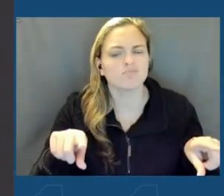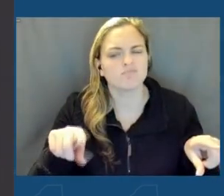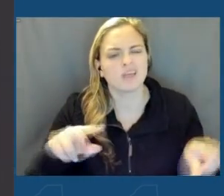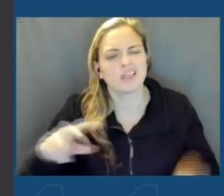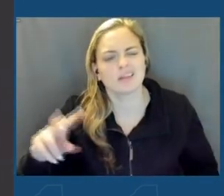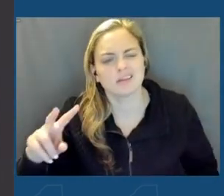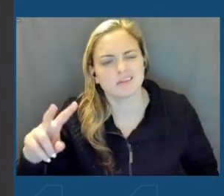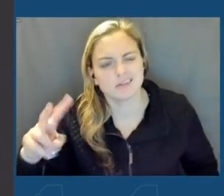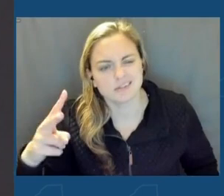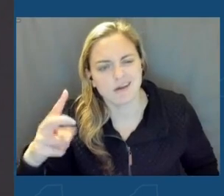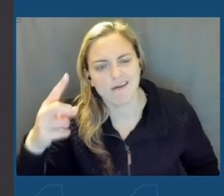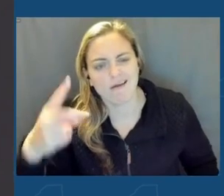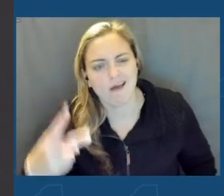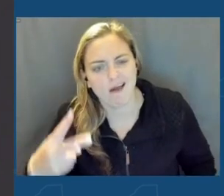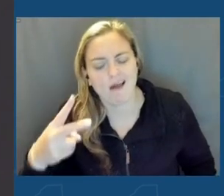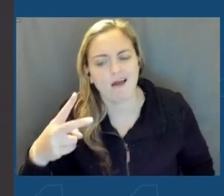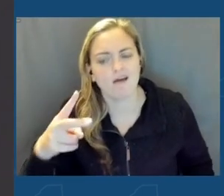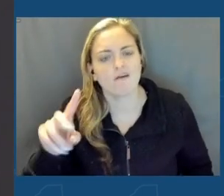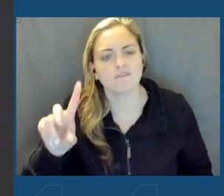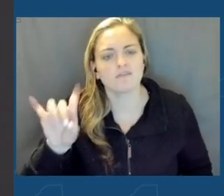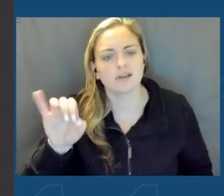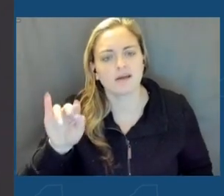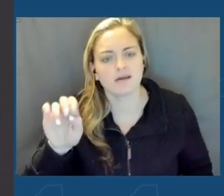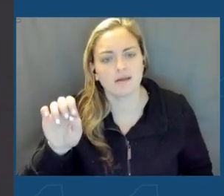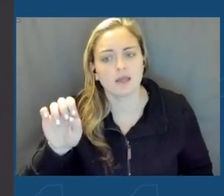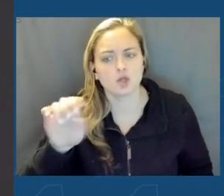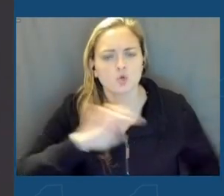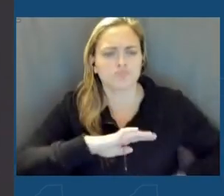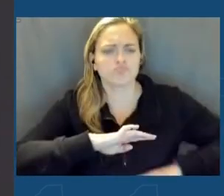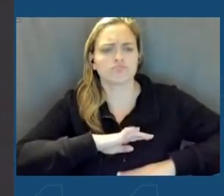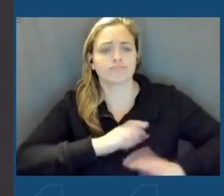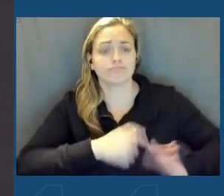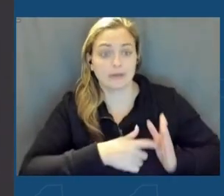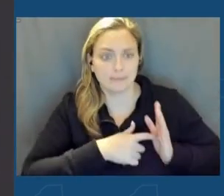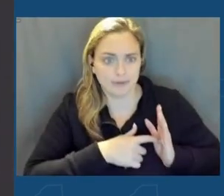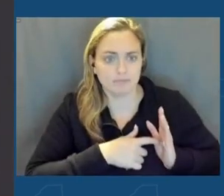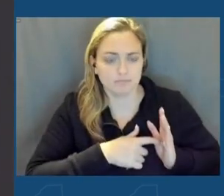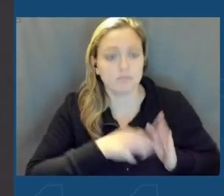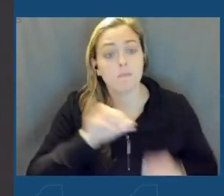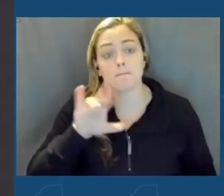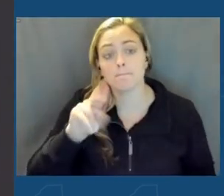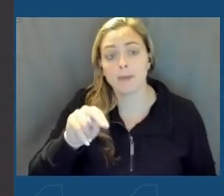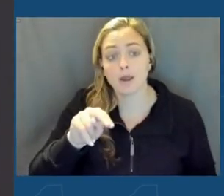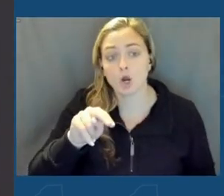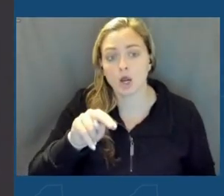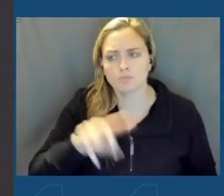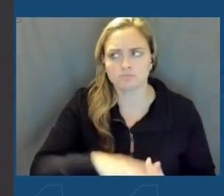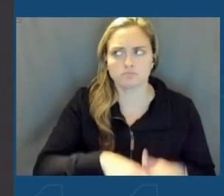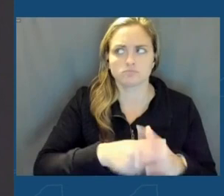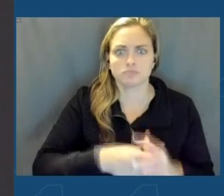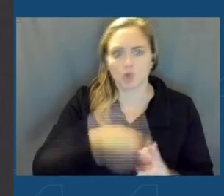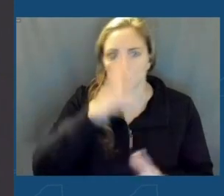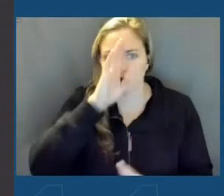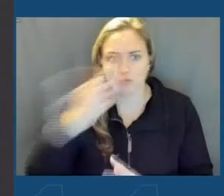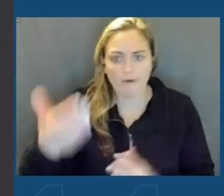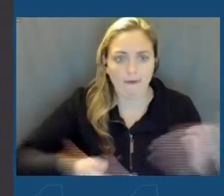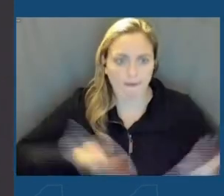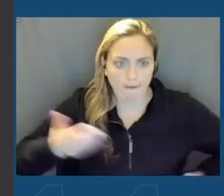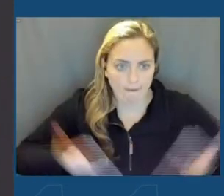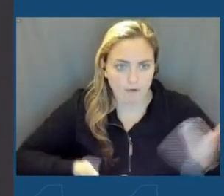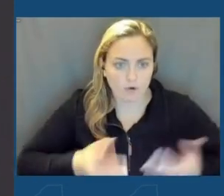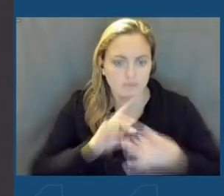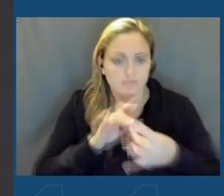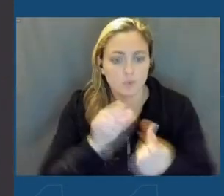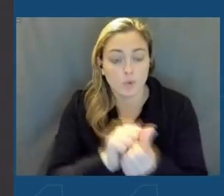of the decade to meet industry demand. And Micron will begin direct hiring for the BEGAFAB in line